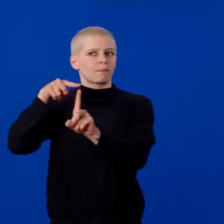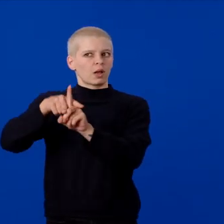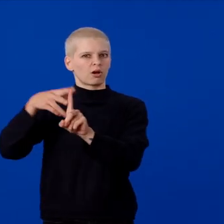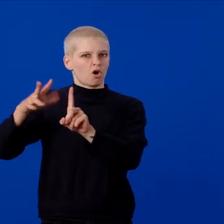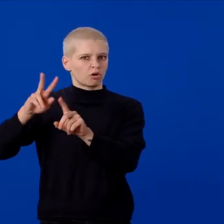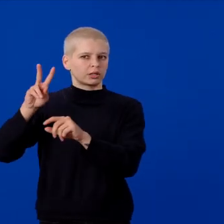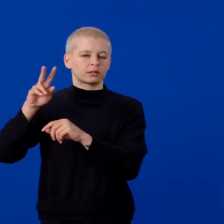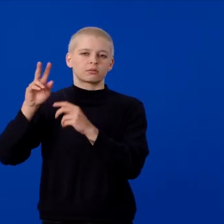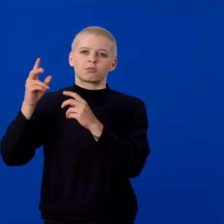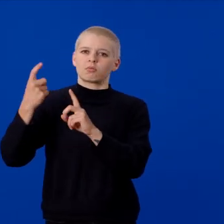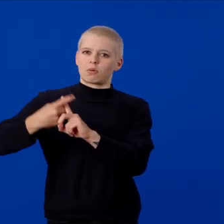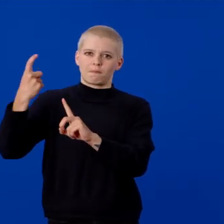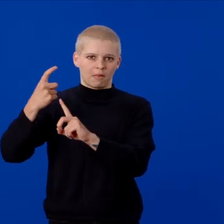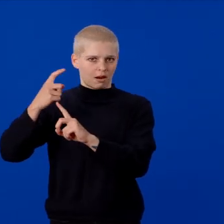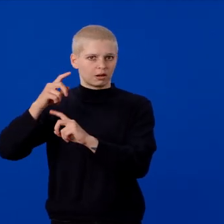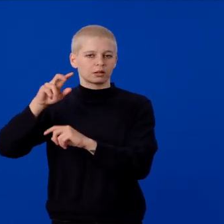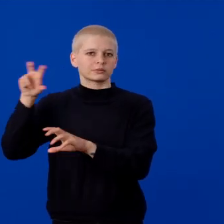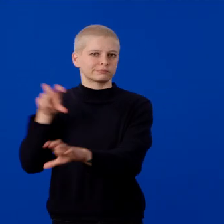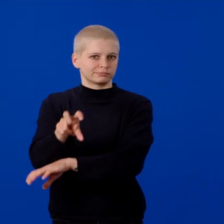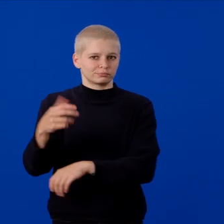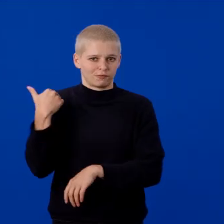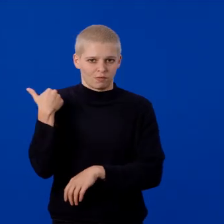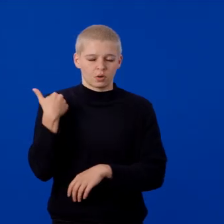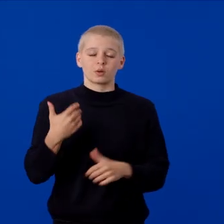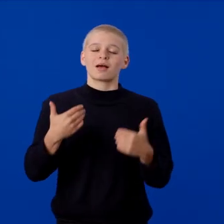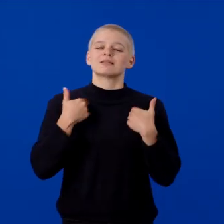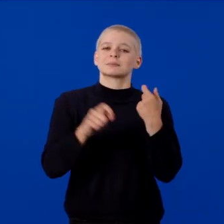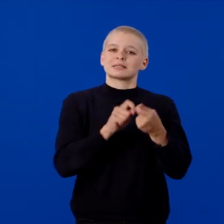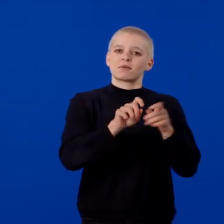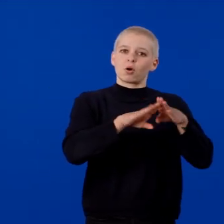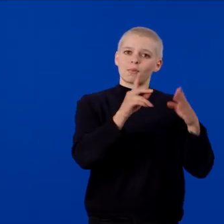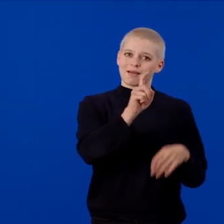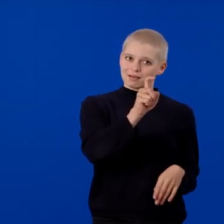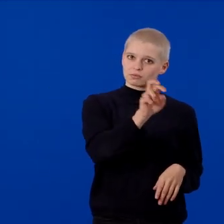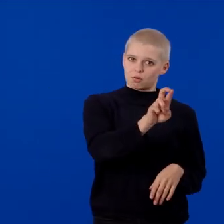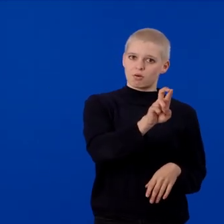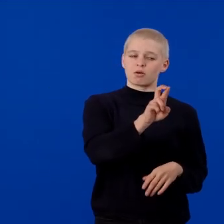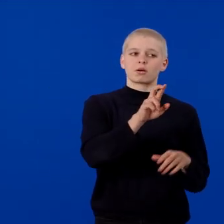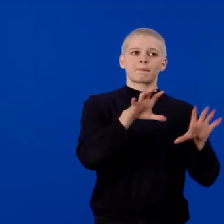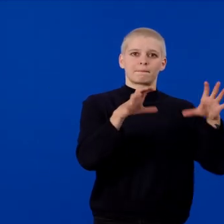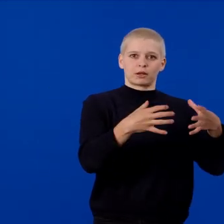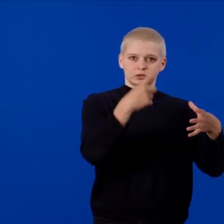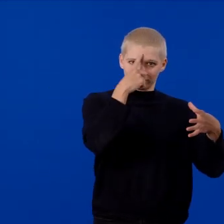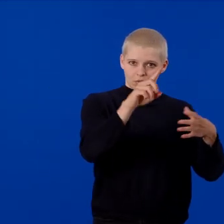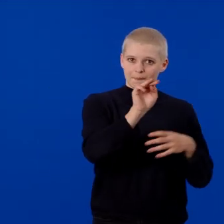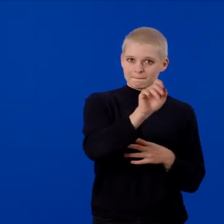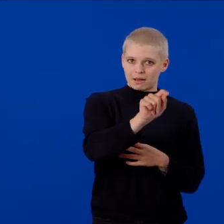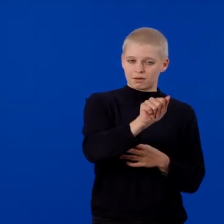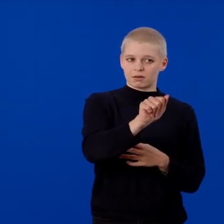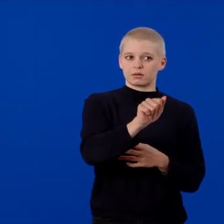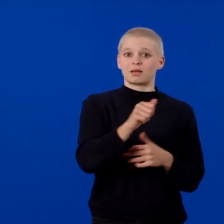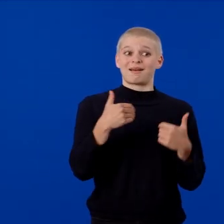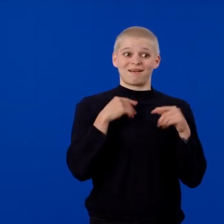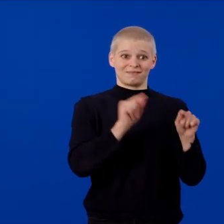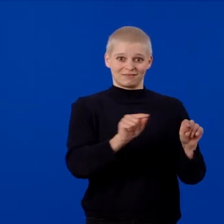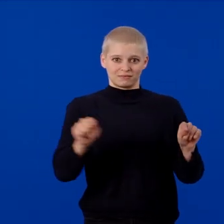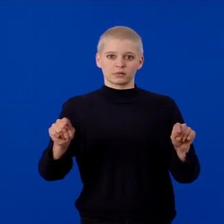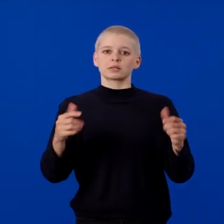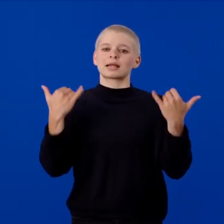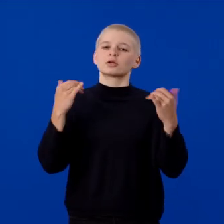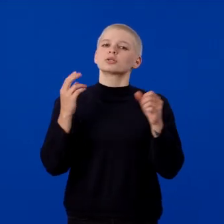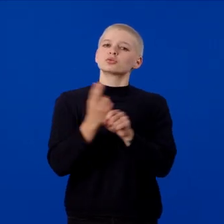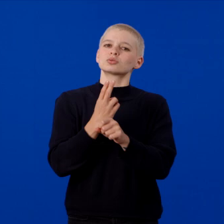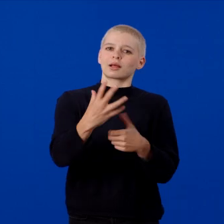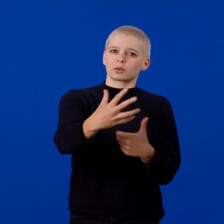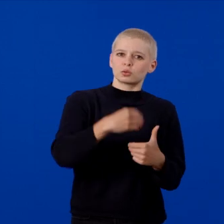earlier. We also need a specific OpenXR package for Meta. This will enable us to use occlusion and also